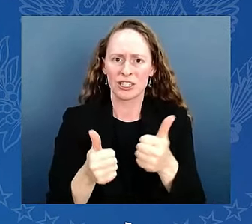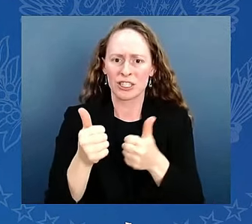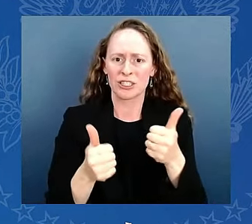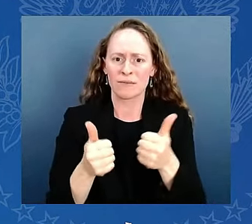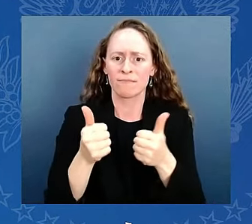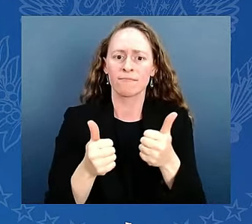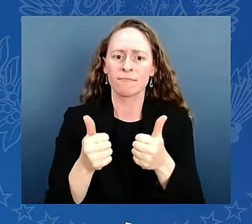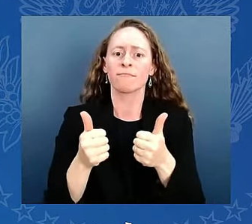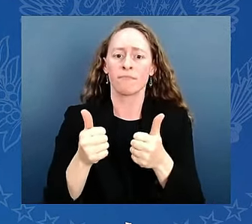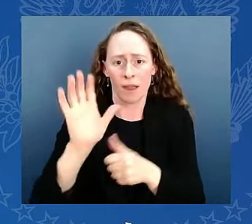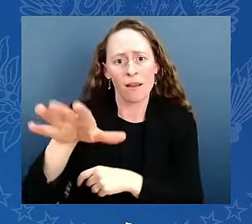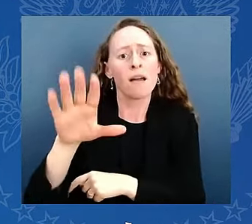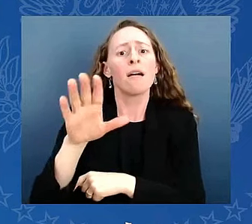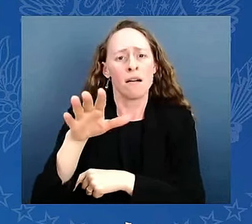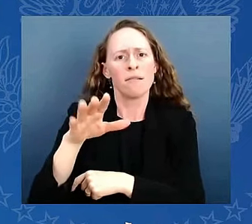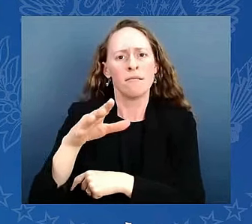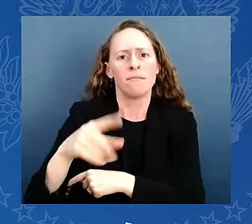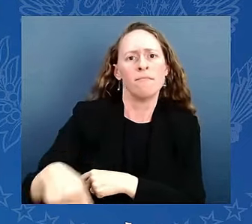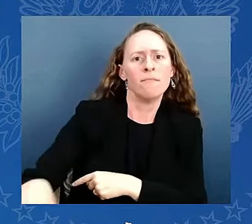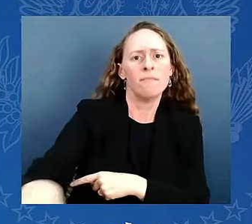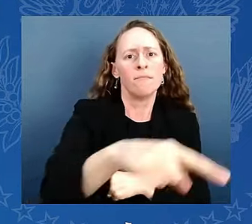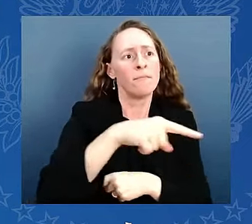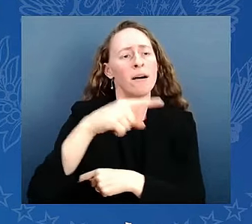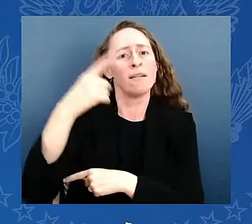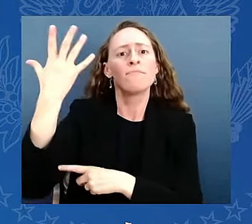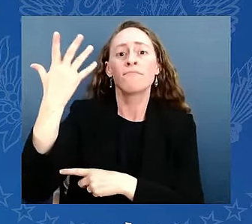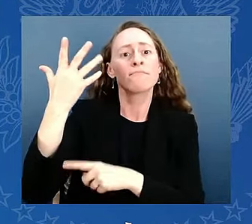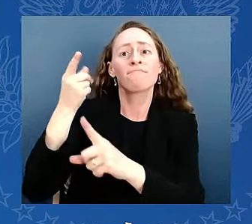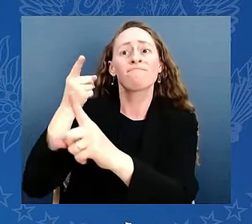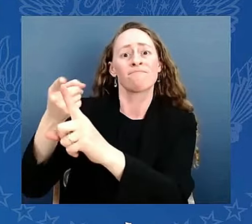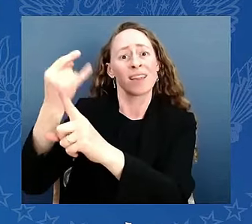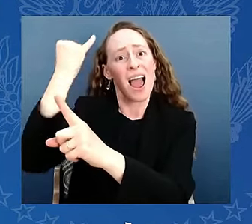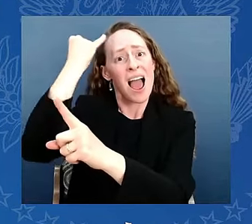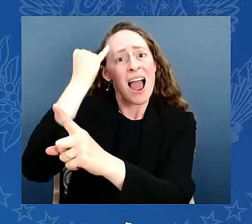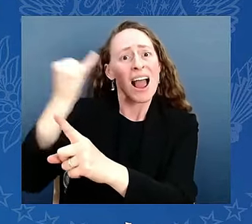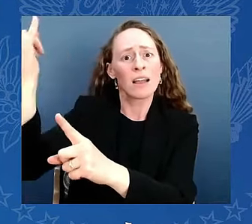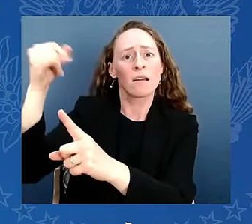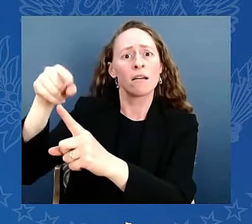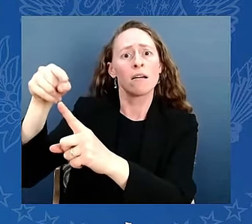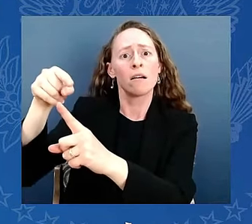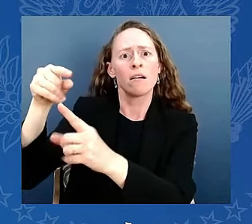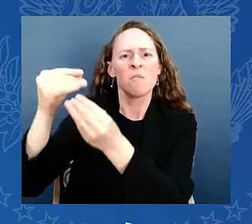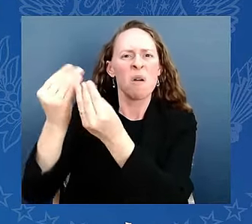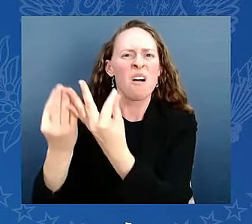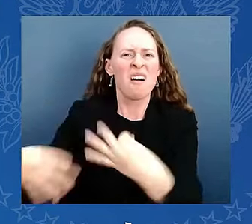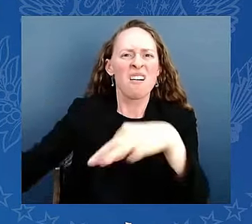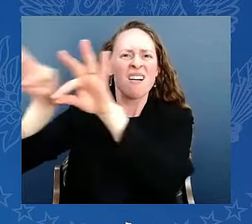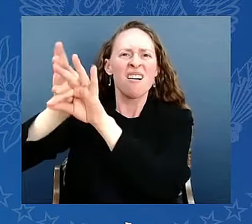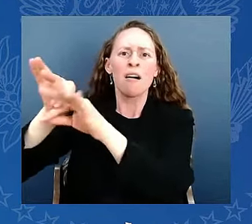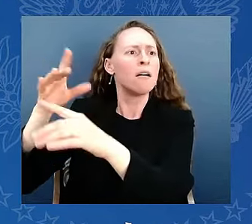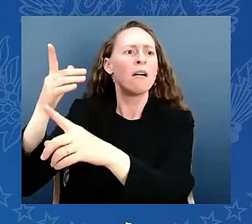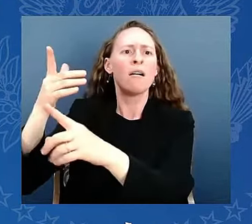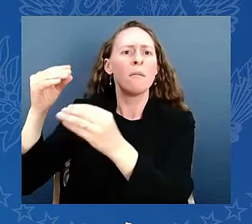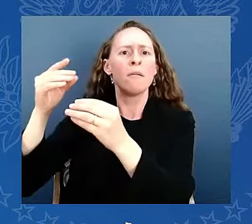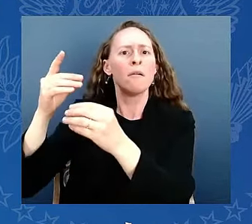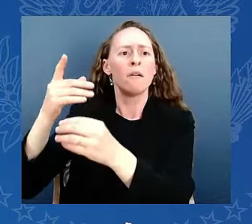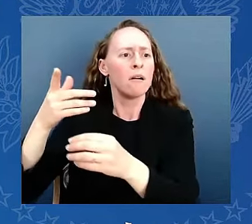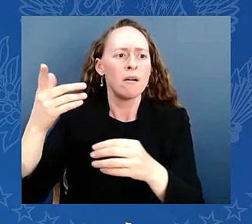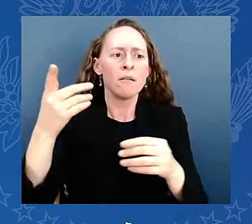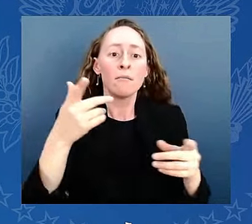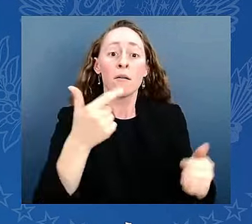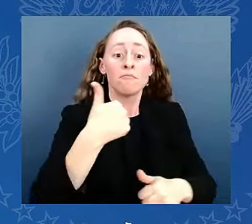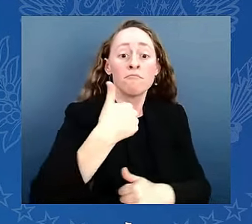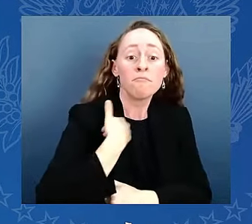idea stronger than any army, bigger than any ocean, more powerful than any dictator or tyrant. It's the most